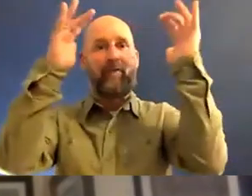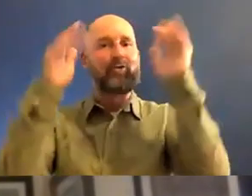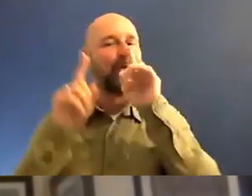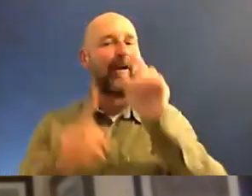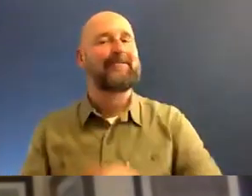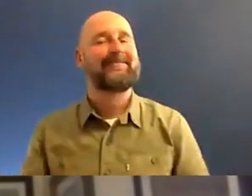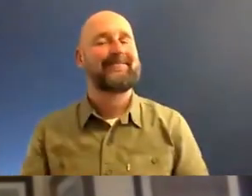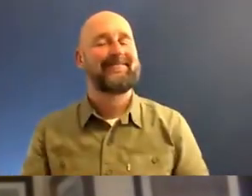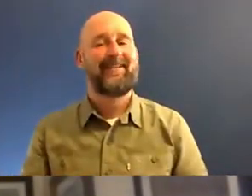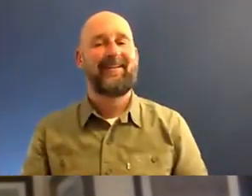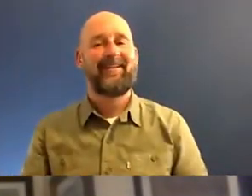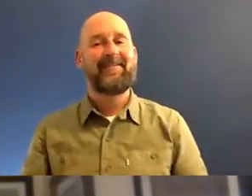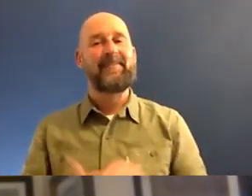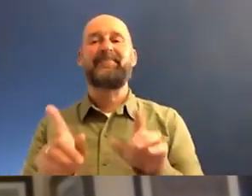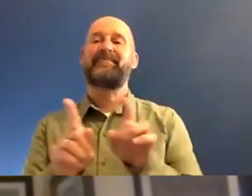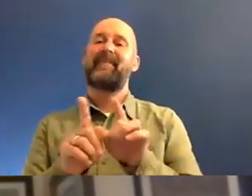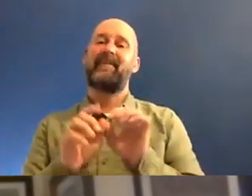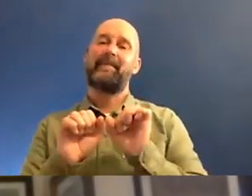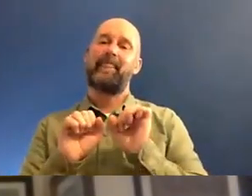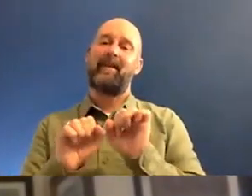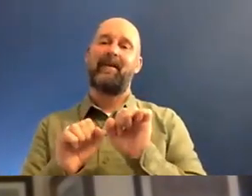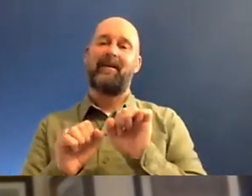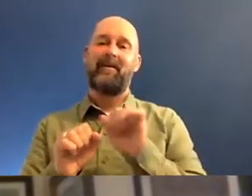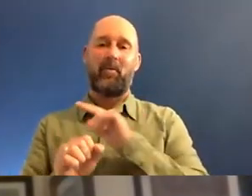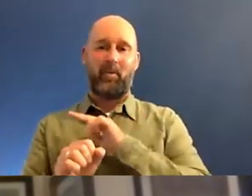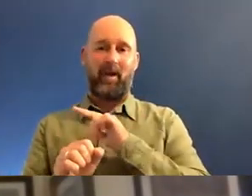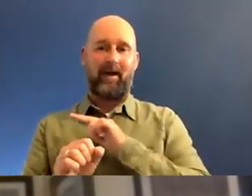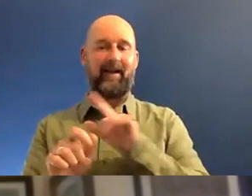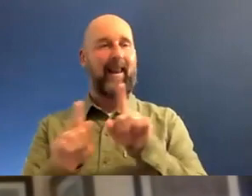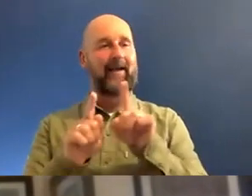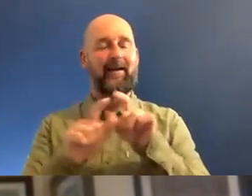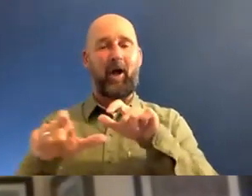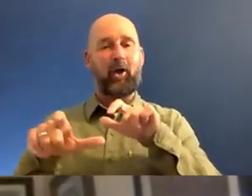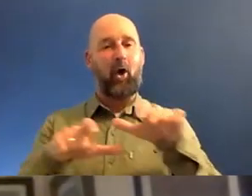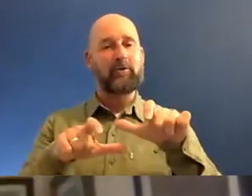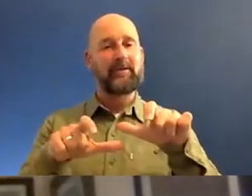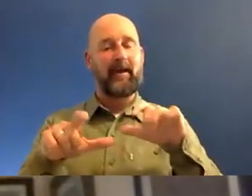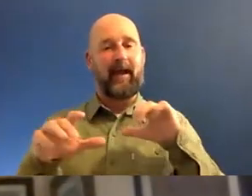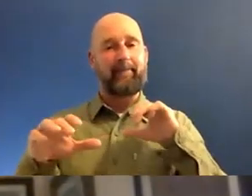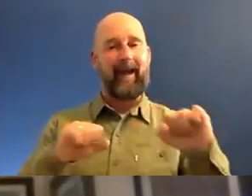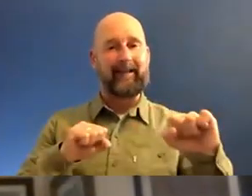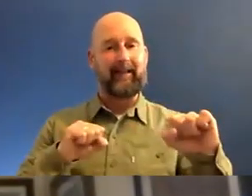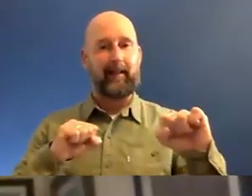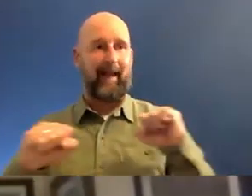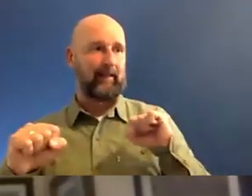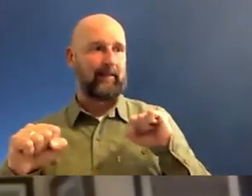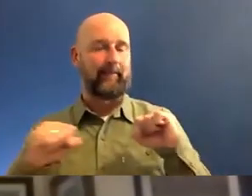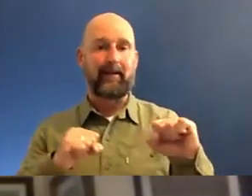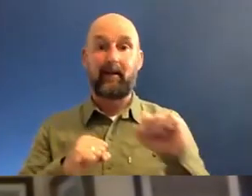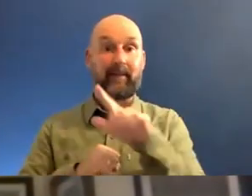It's like we're fighting a cosmic battle. And that's beautiful, because it's